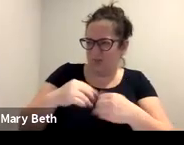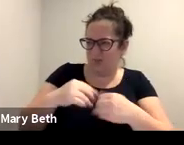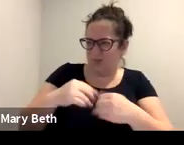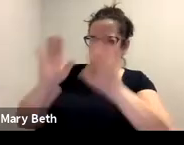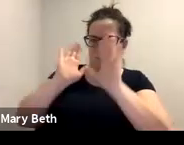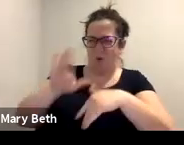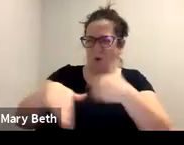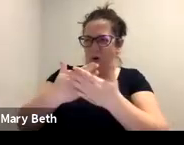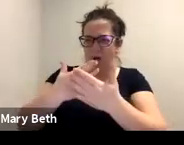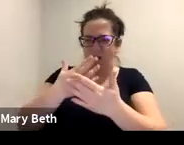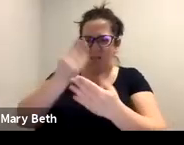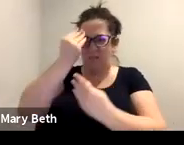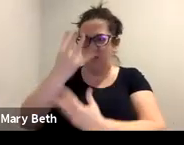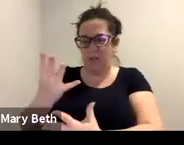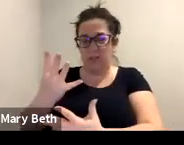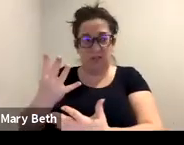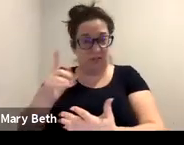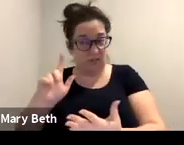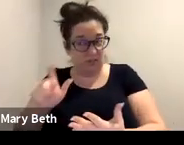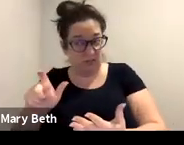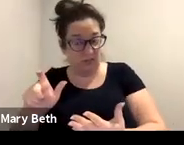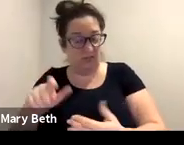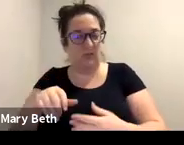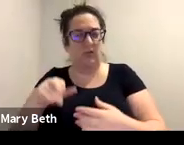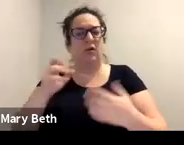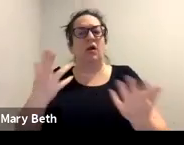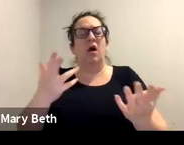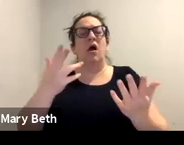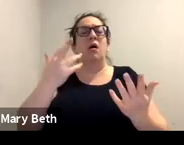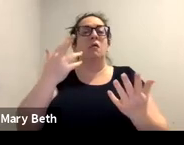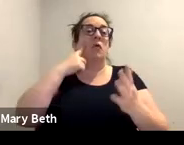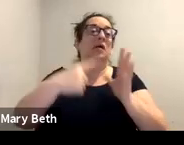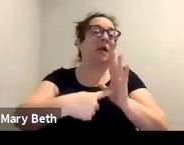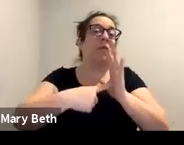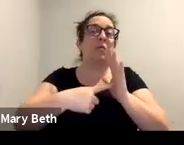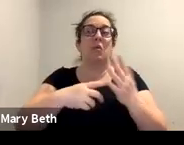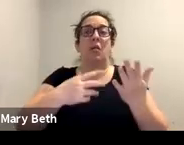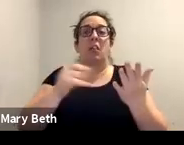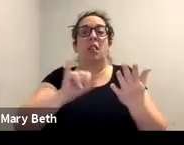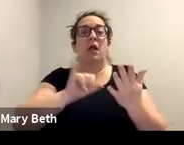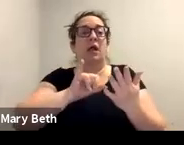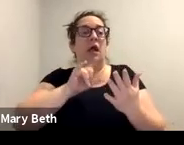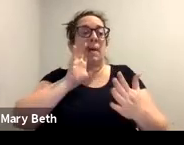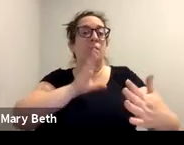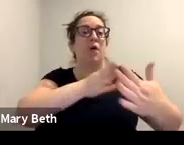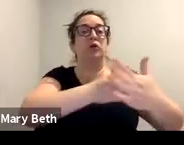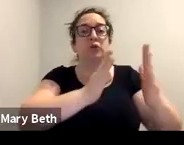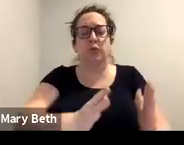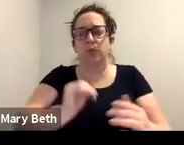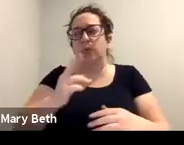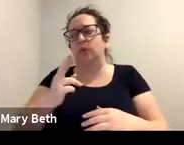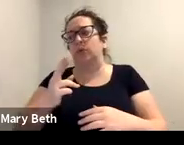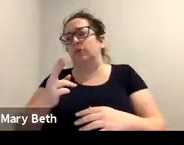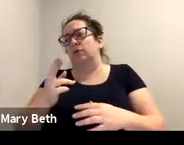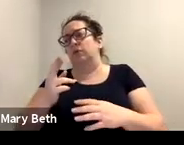example, when a prosecutor or detective is saying that, you know, go ahead and sign this hospital release